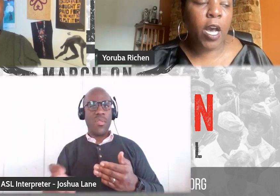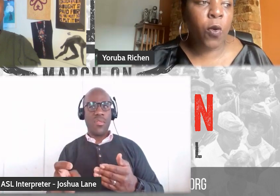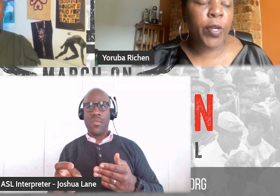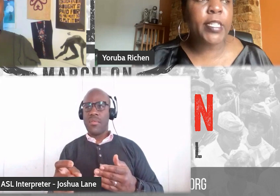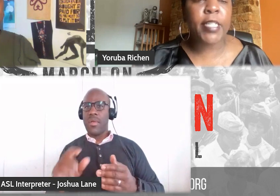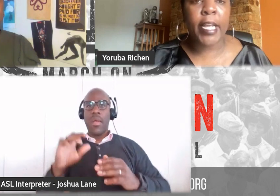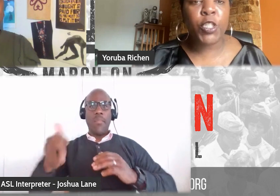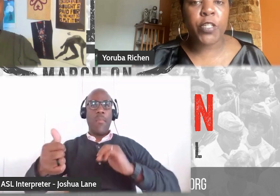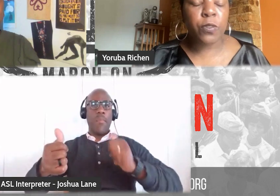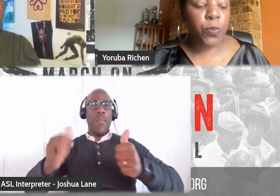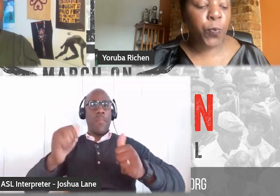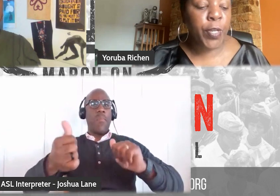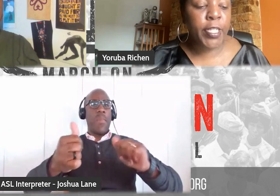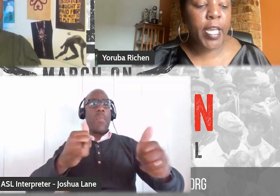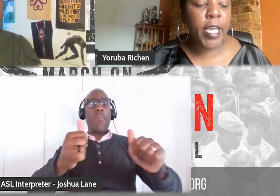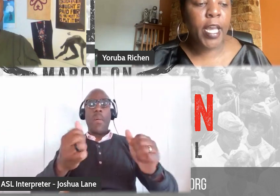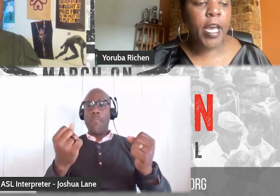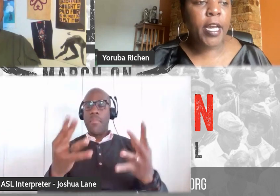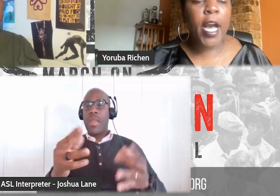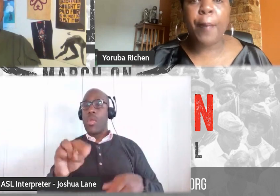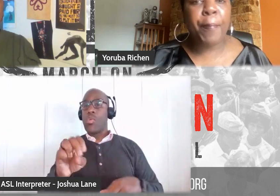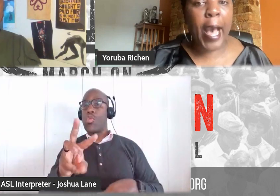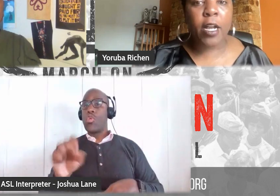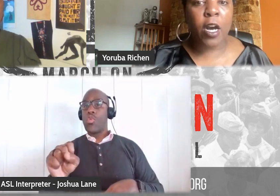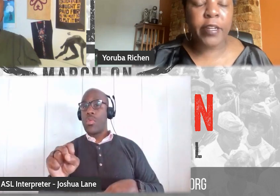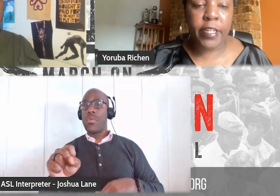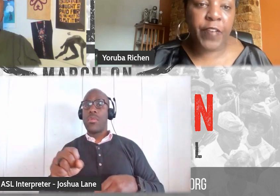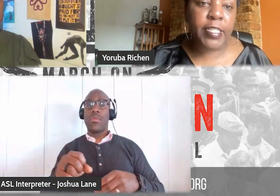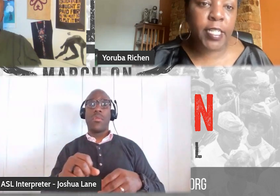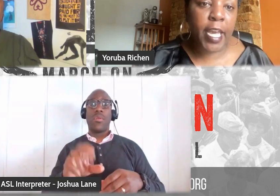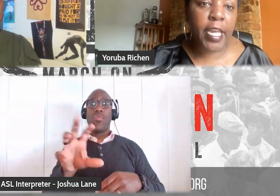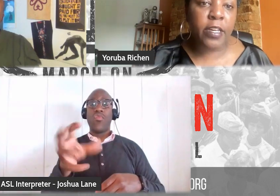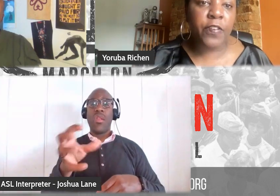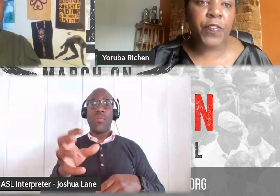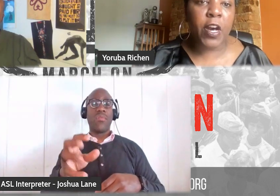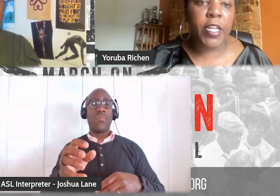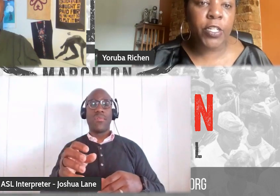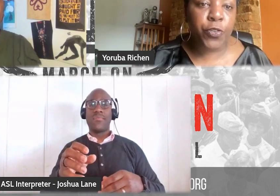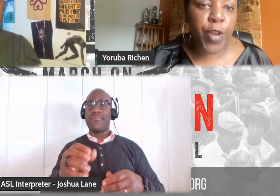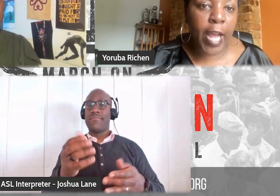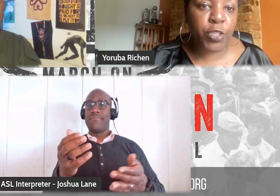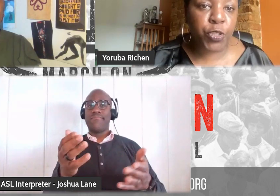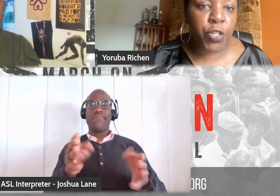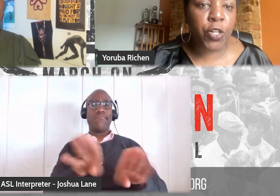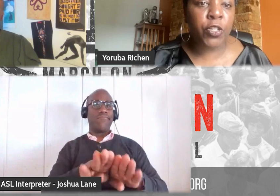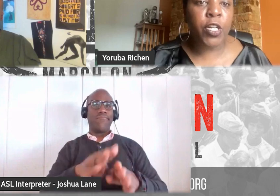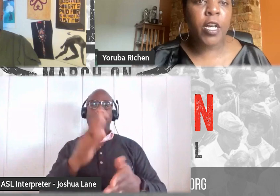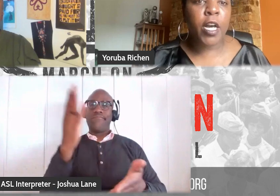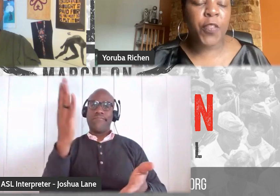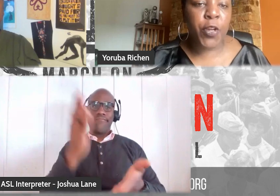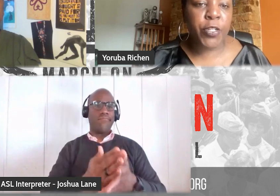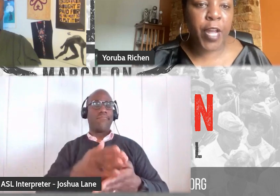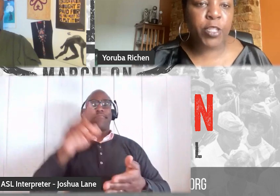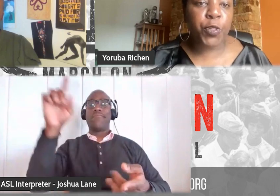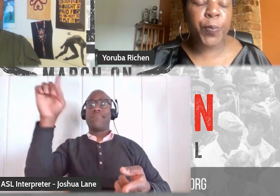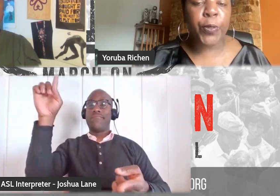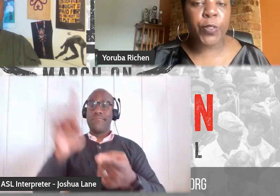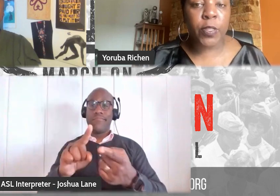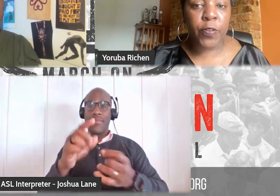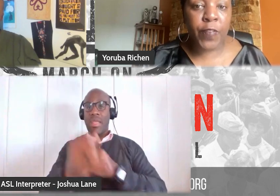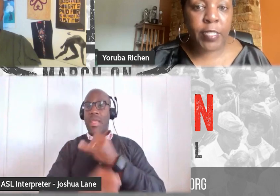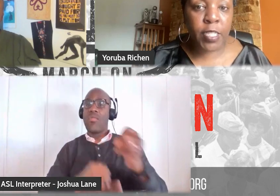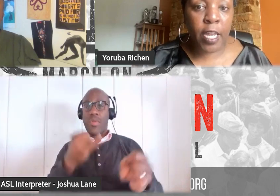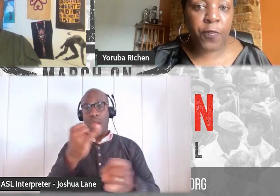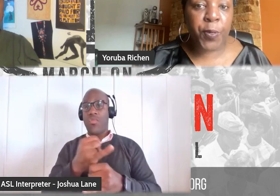organizations really cut back on investigative, on international, other international